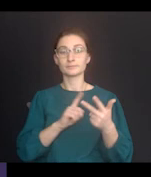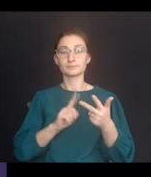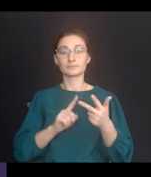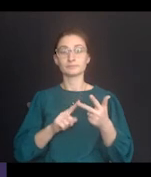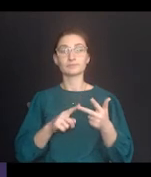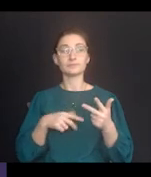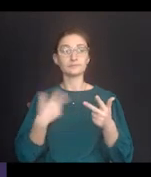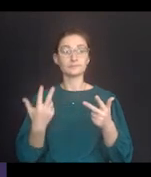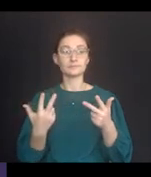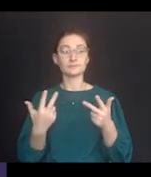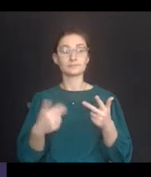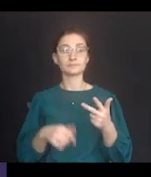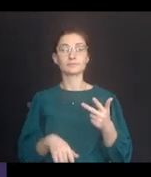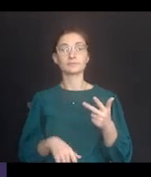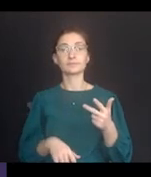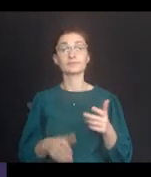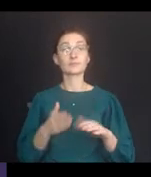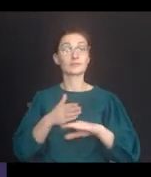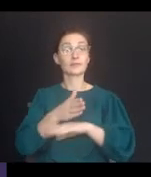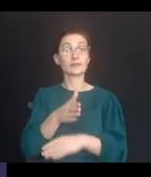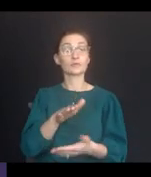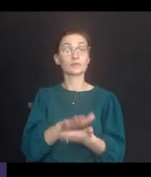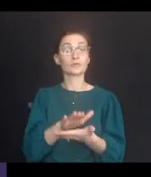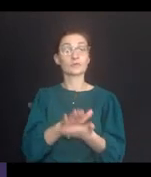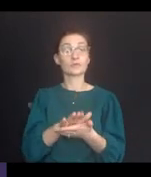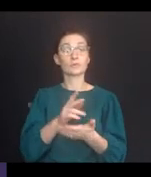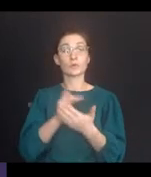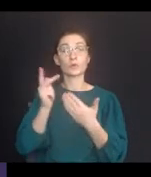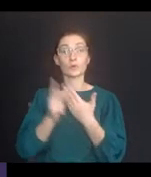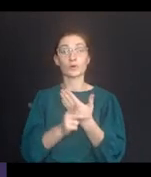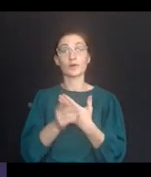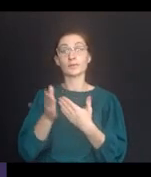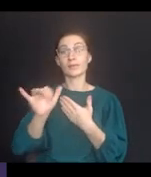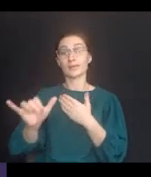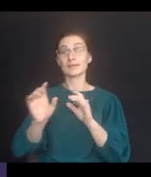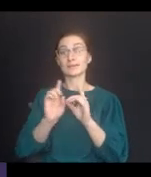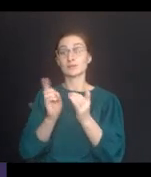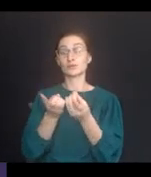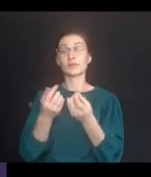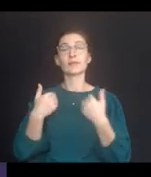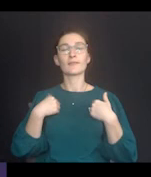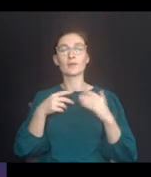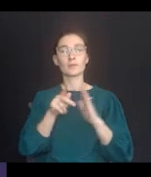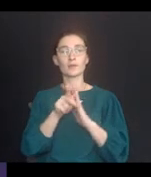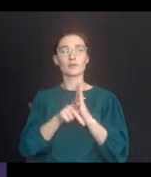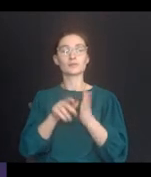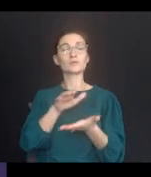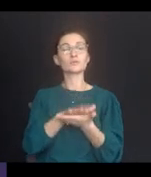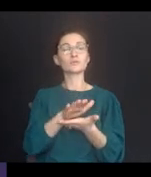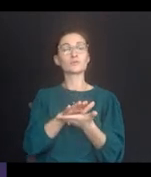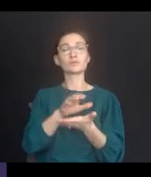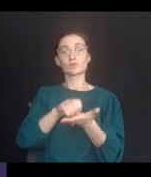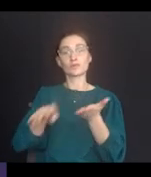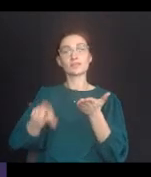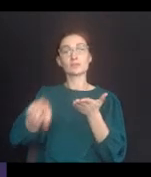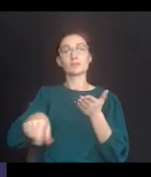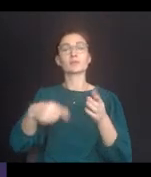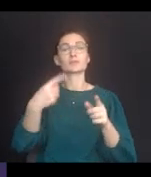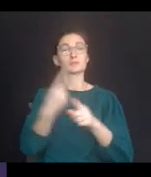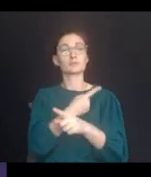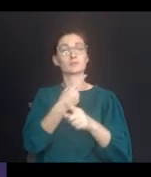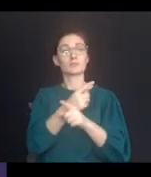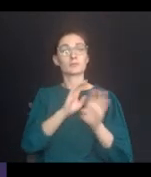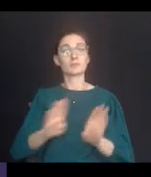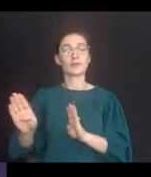Hypothetical number three, an after school program in Sunshine District has a policy that students must be able to appropriately behave